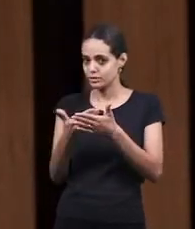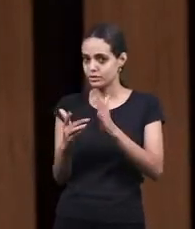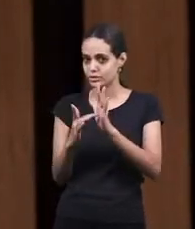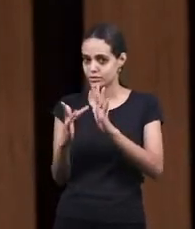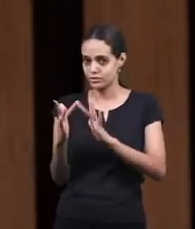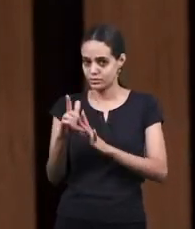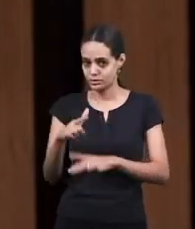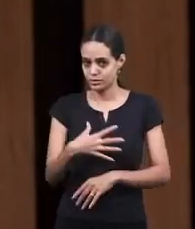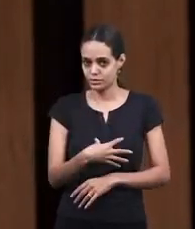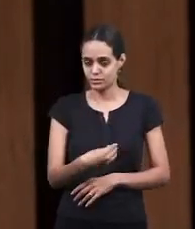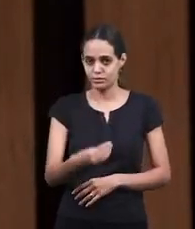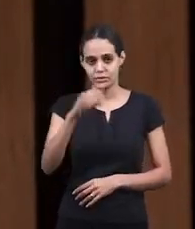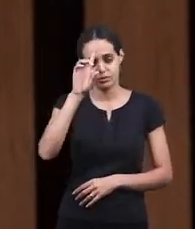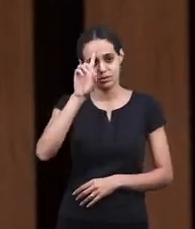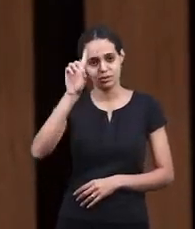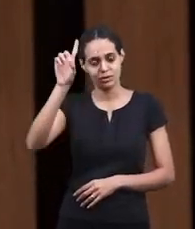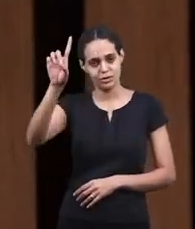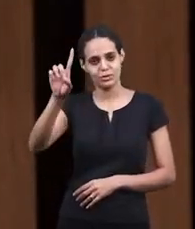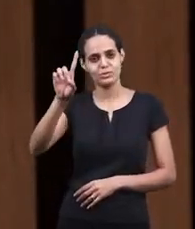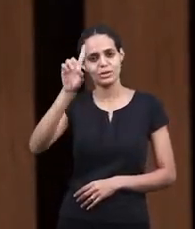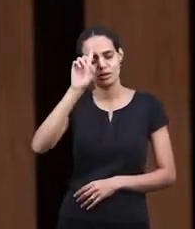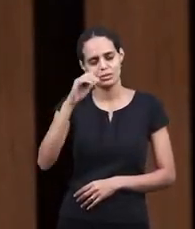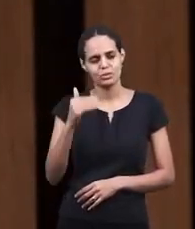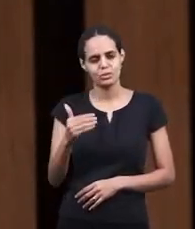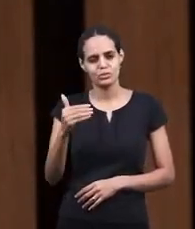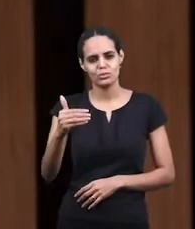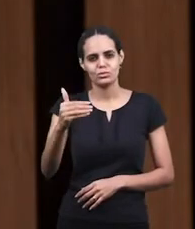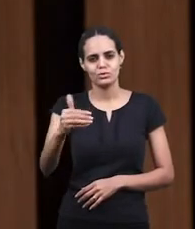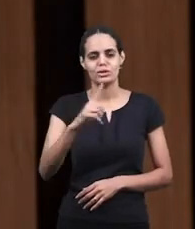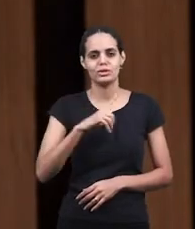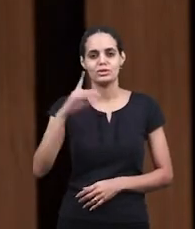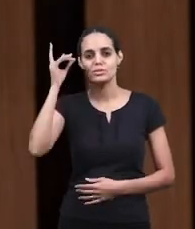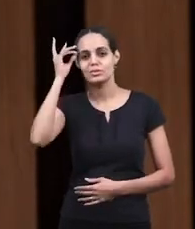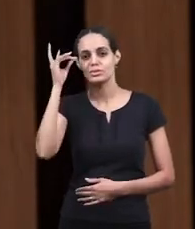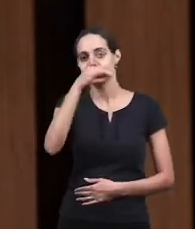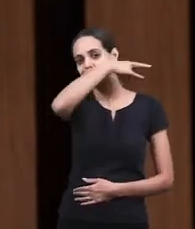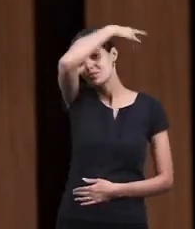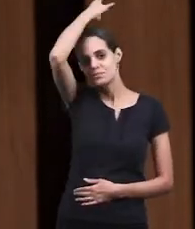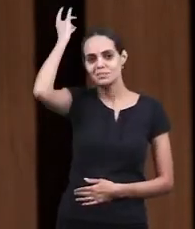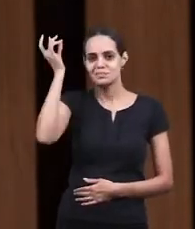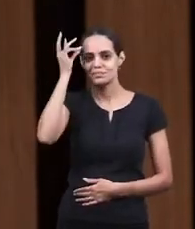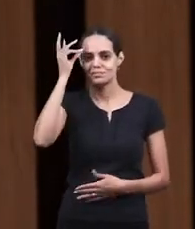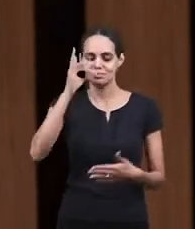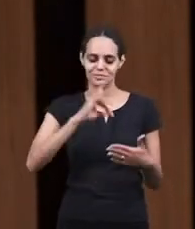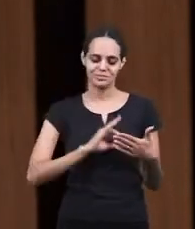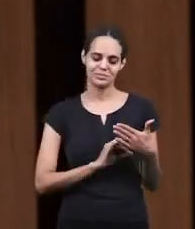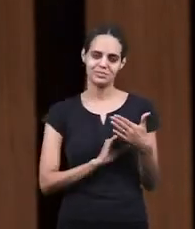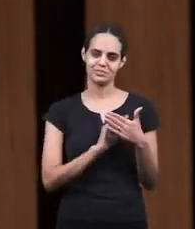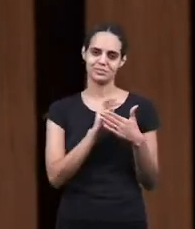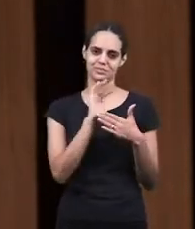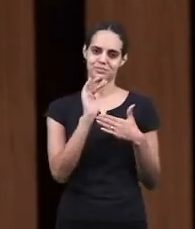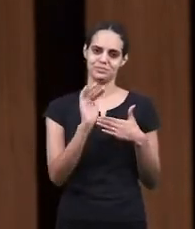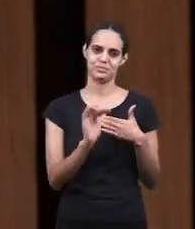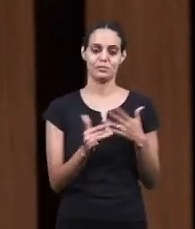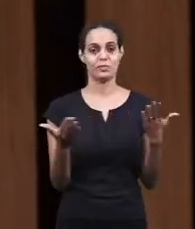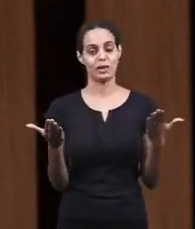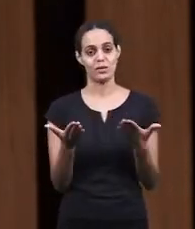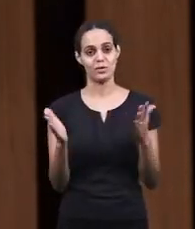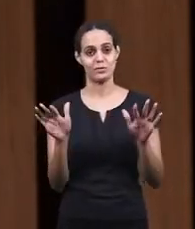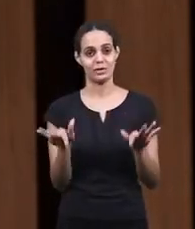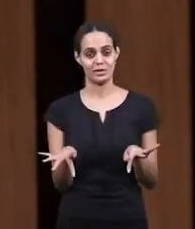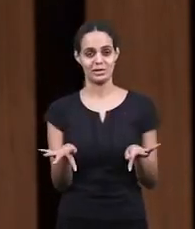and they can live this life full of the holy spirit and now to end this class